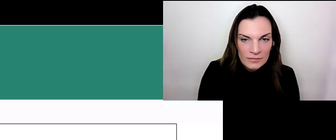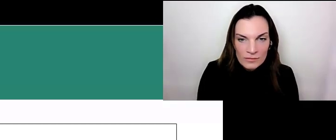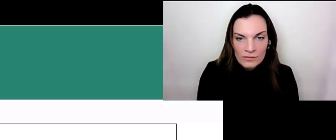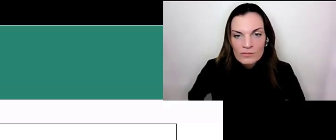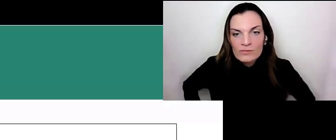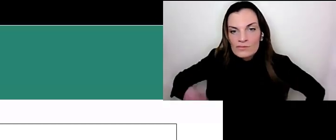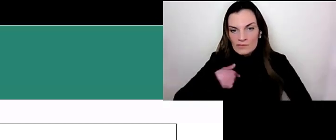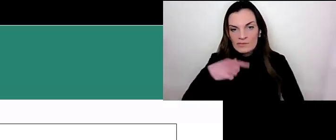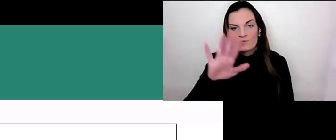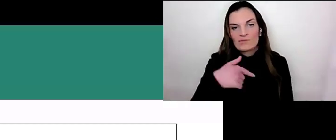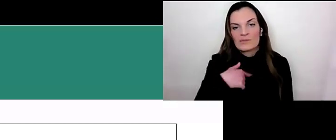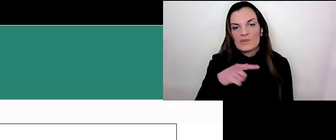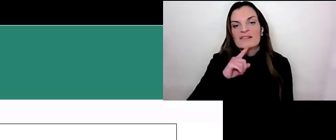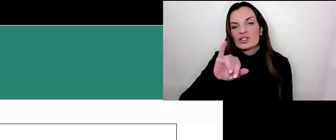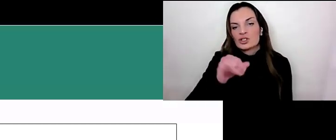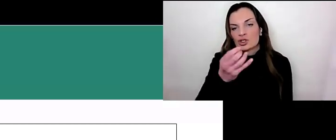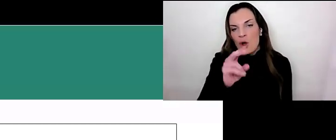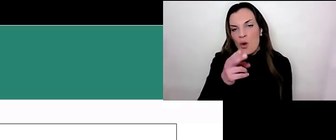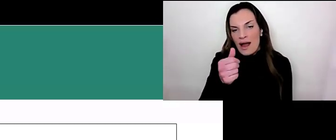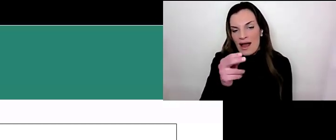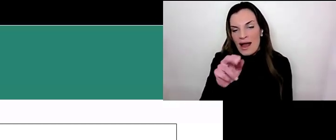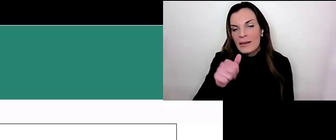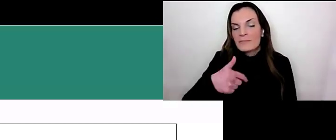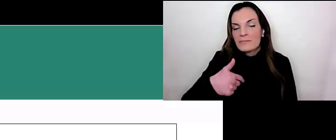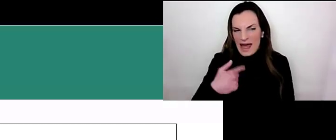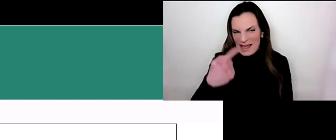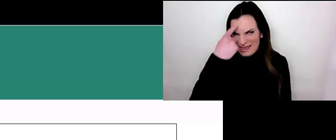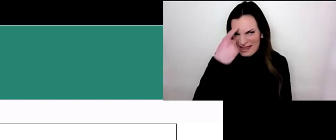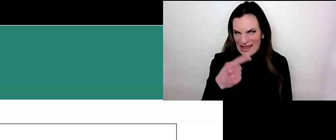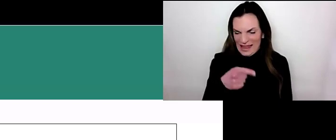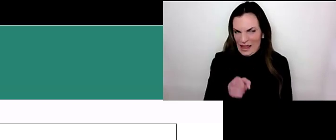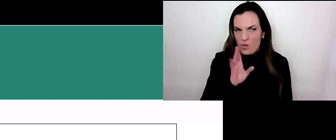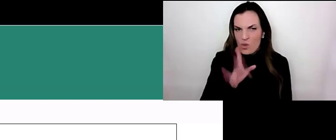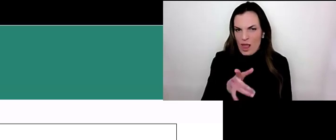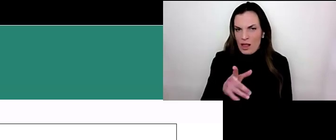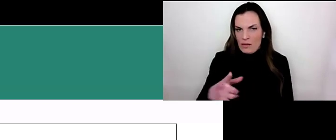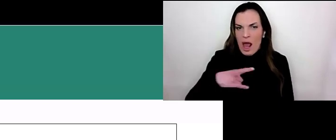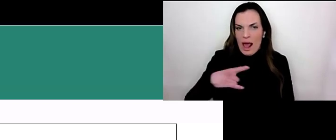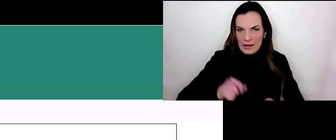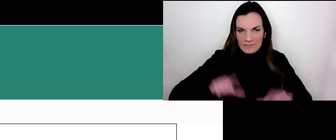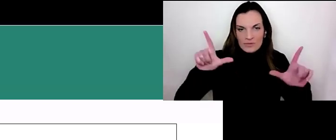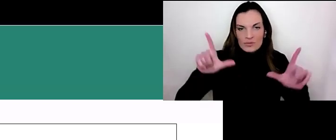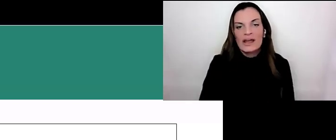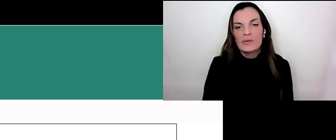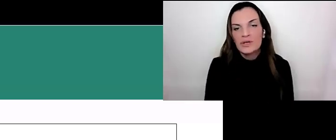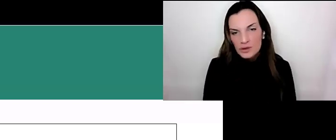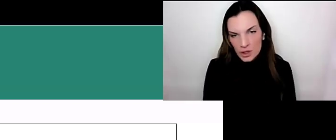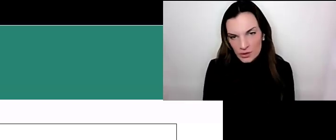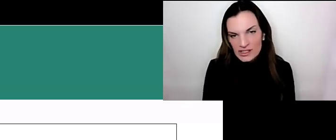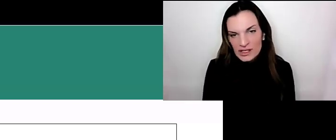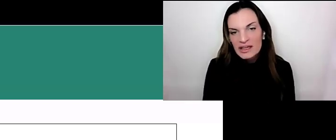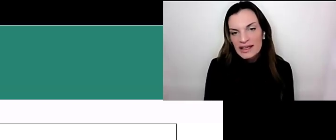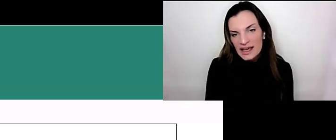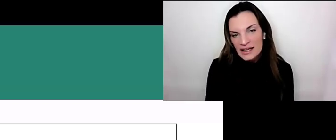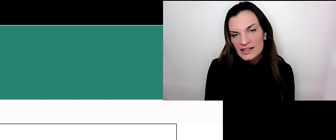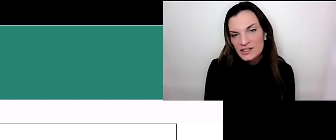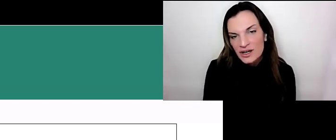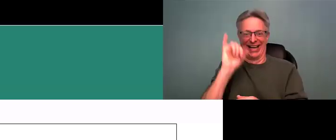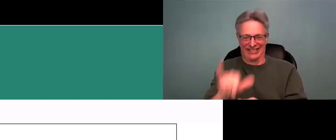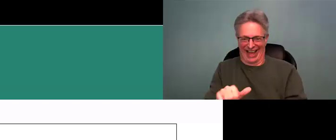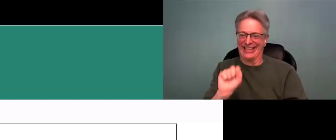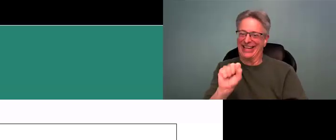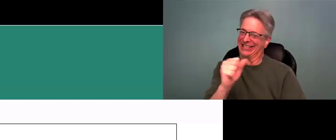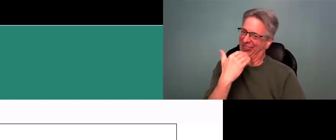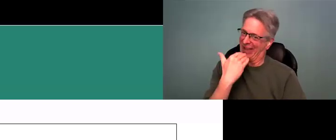This is, this is Johanna. I think it's going to appear automatically when you close the meeting. Yes,